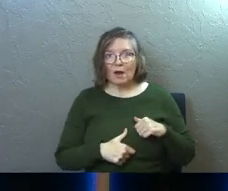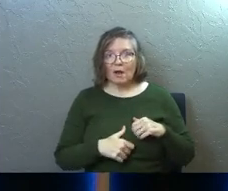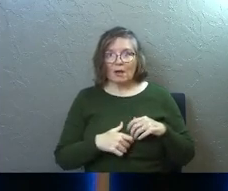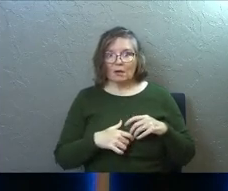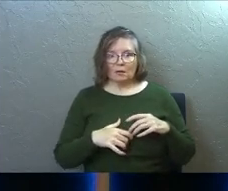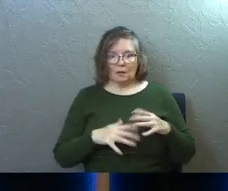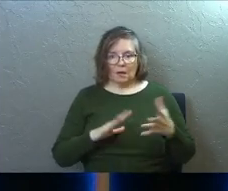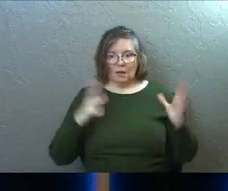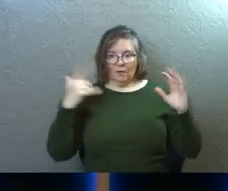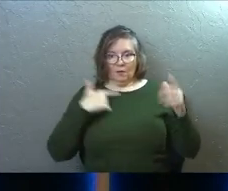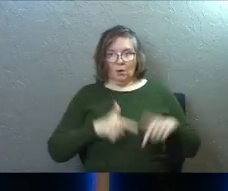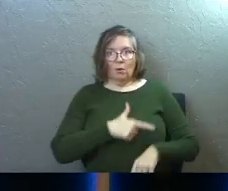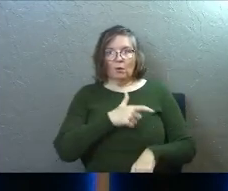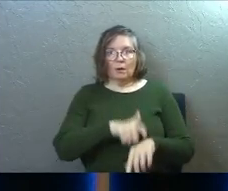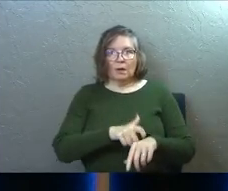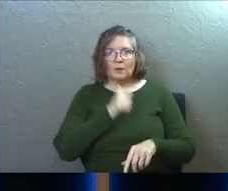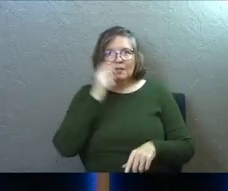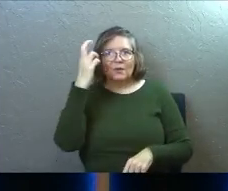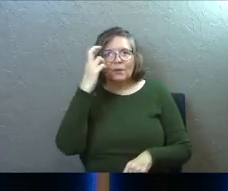long time. Why is that?